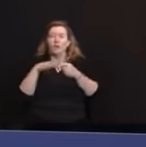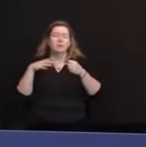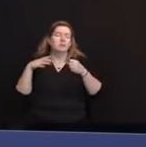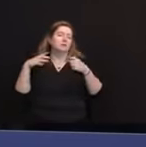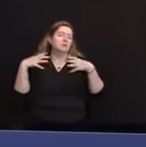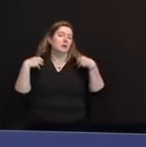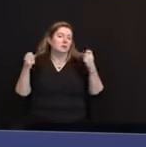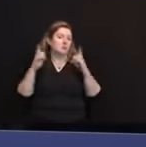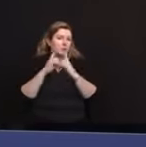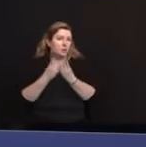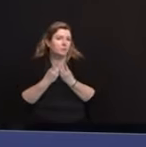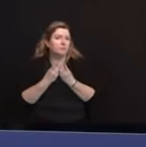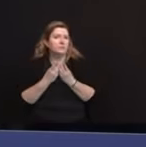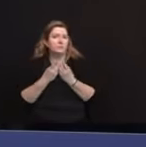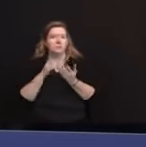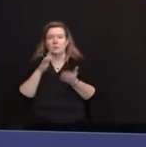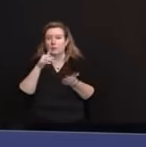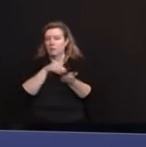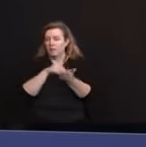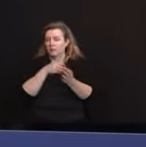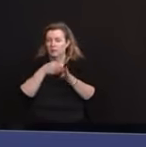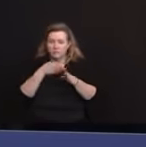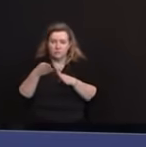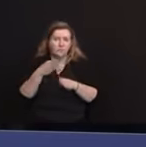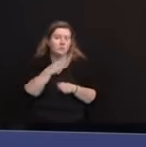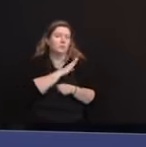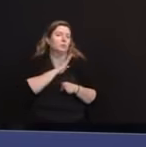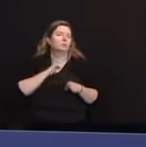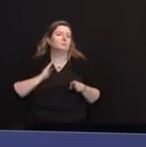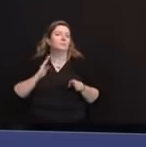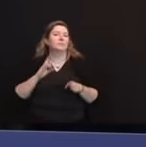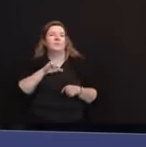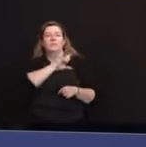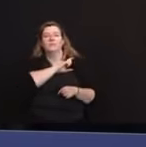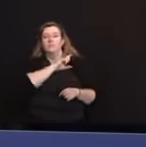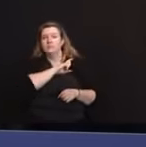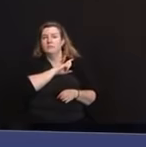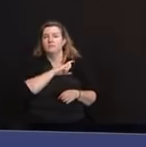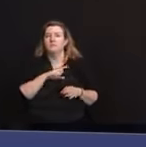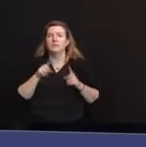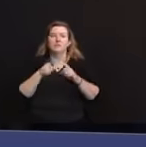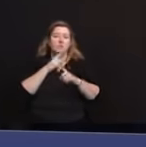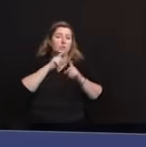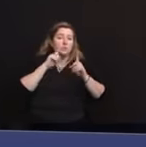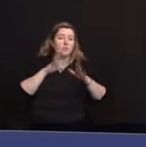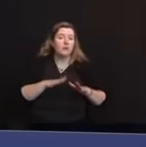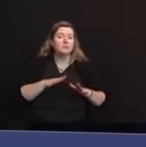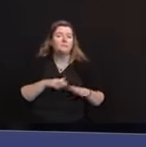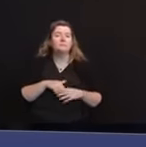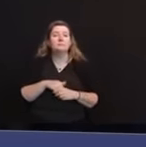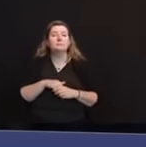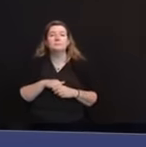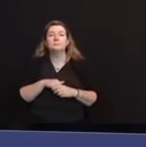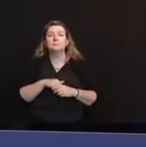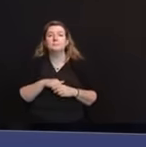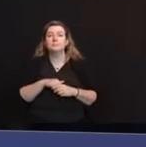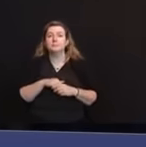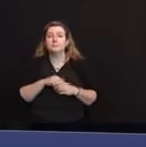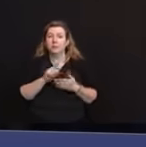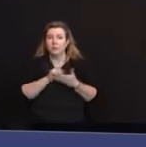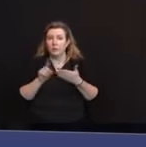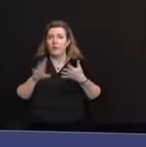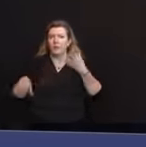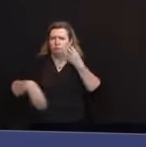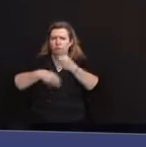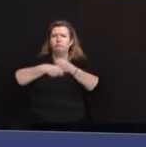boards, law enforcement and first responders. In addition, this week, we are launching the first phase